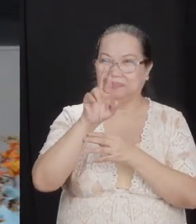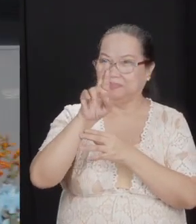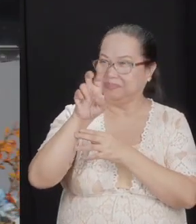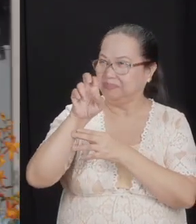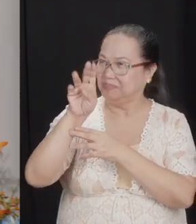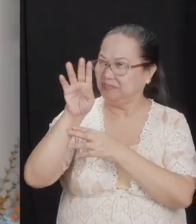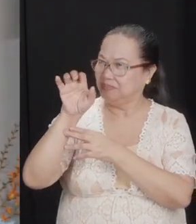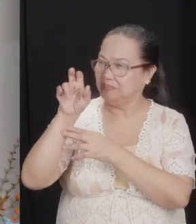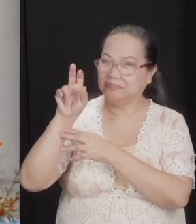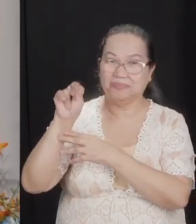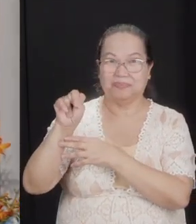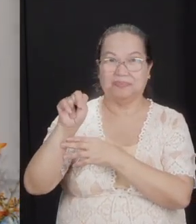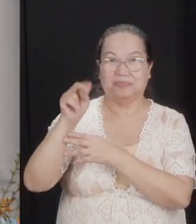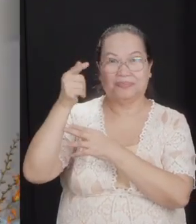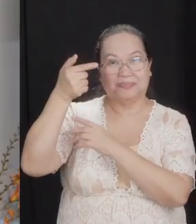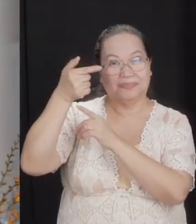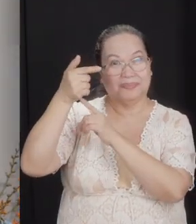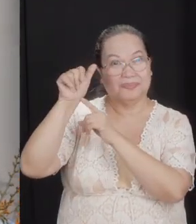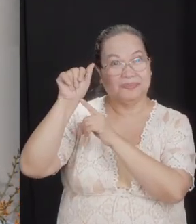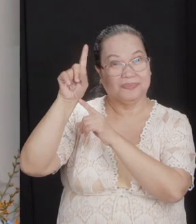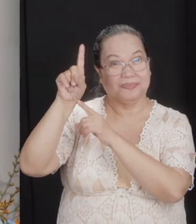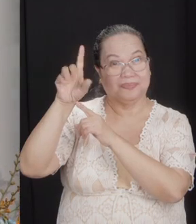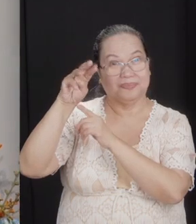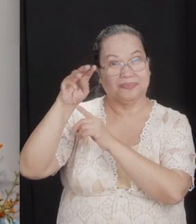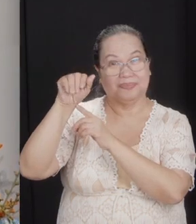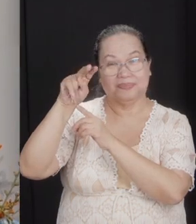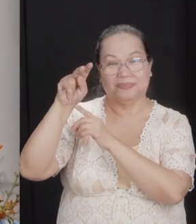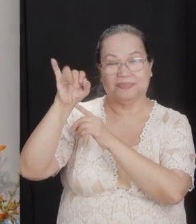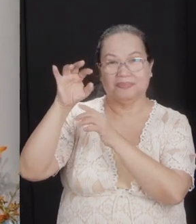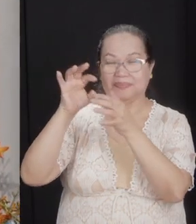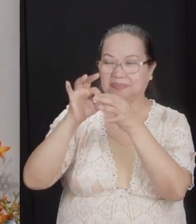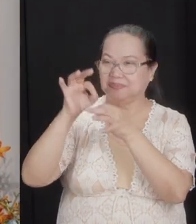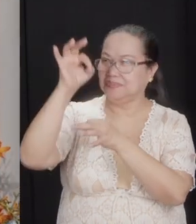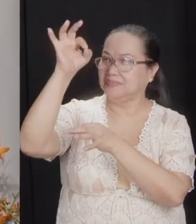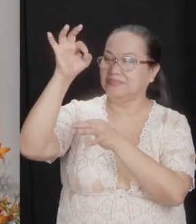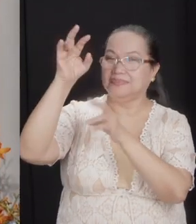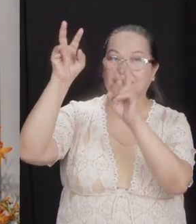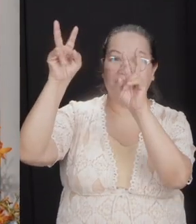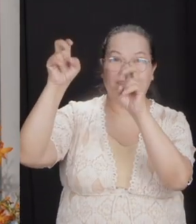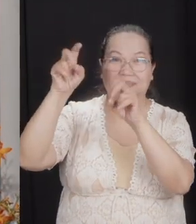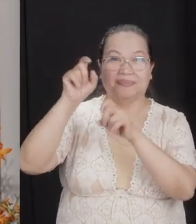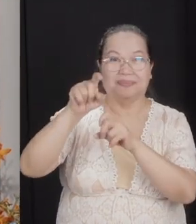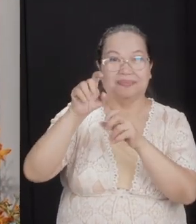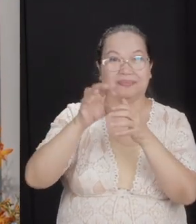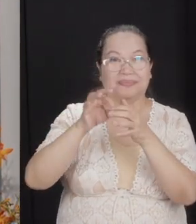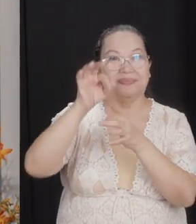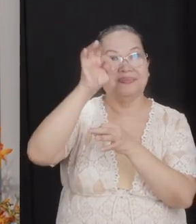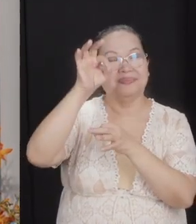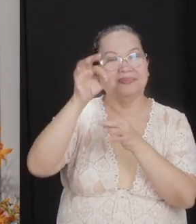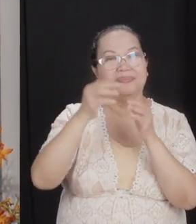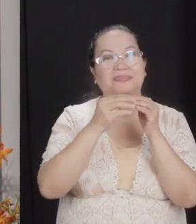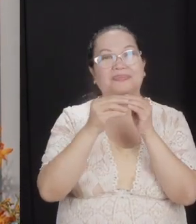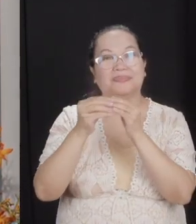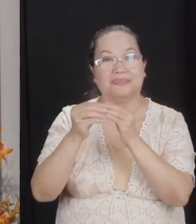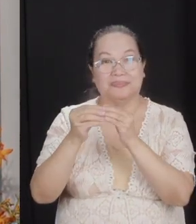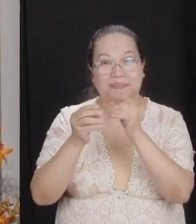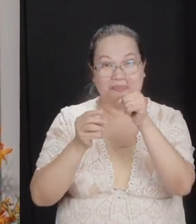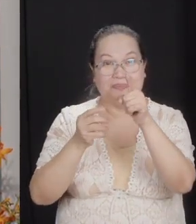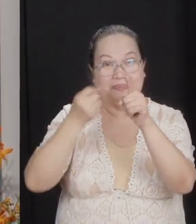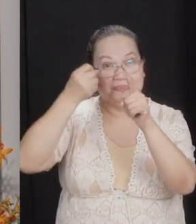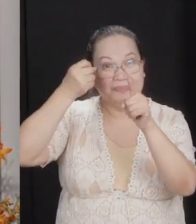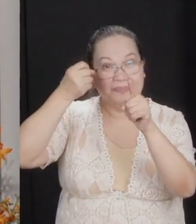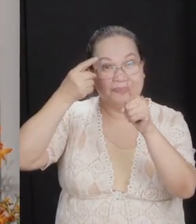Manasseh simply forgot that spiritual issues need spiritual guidance. You follow me?